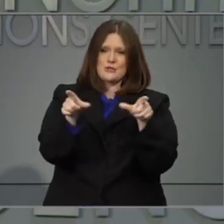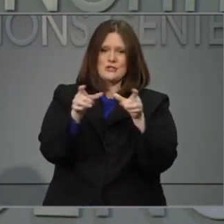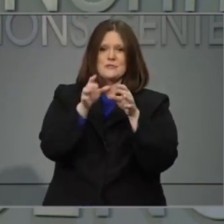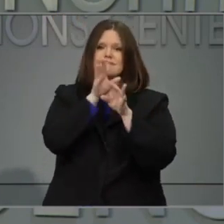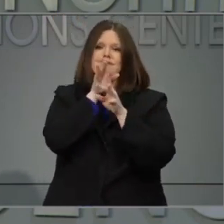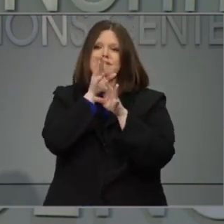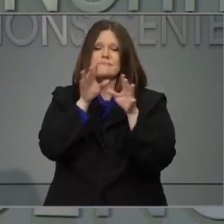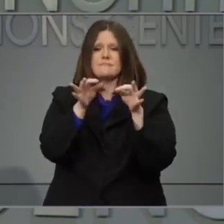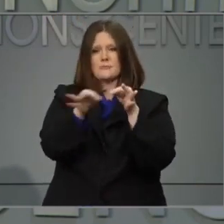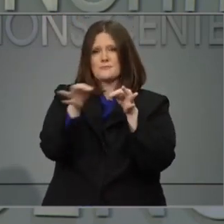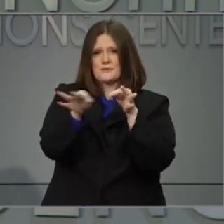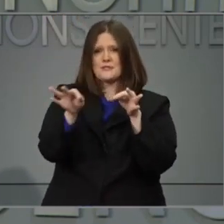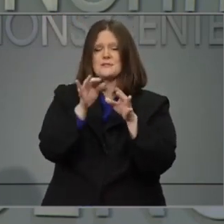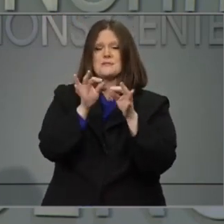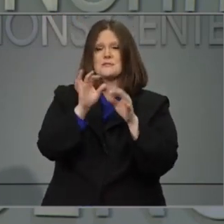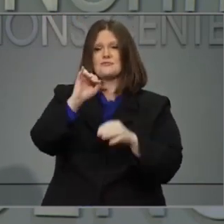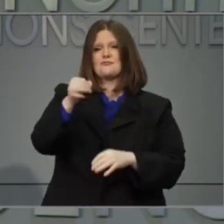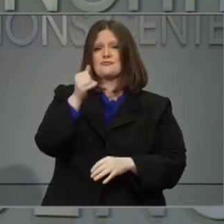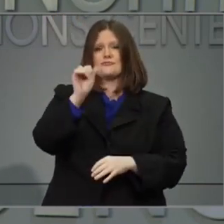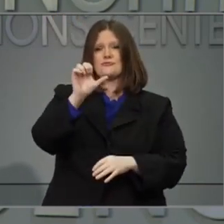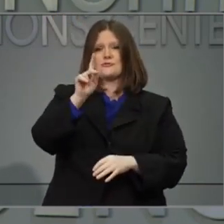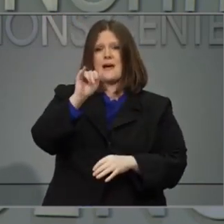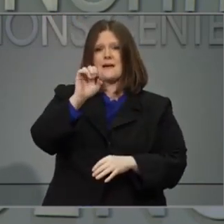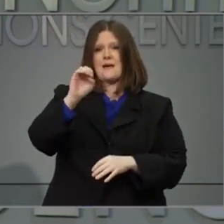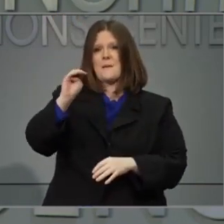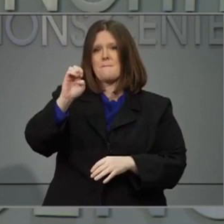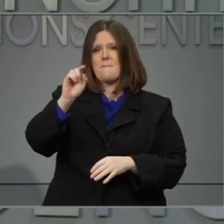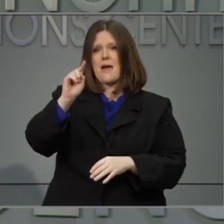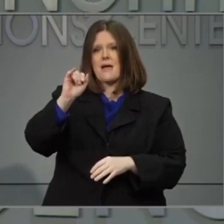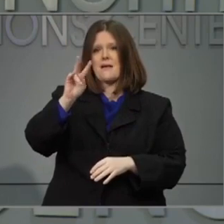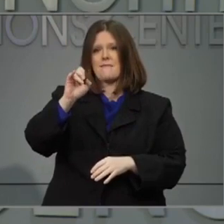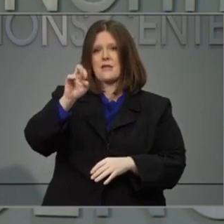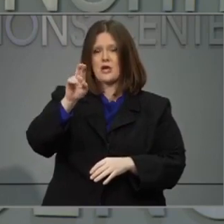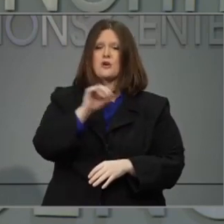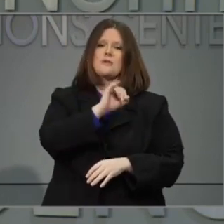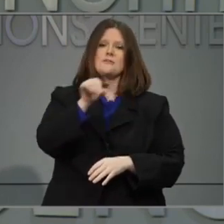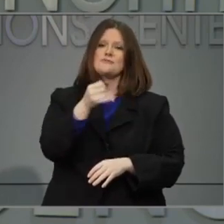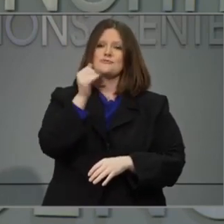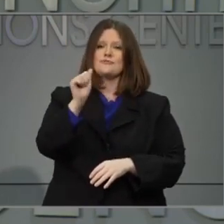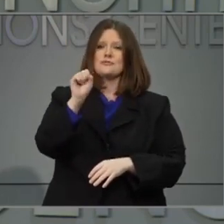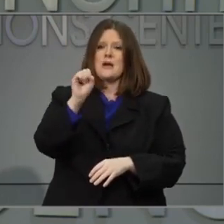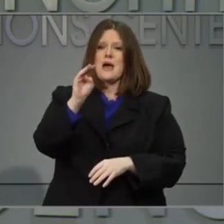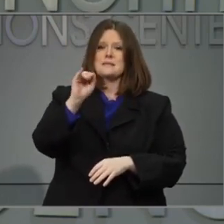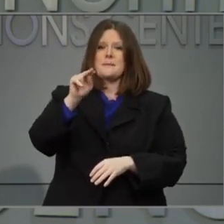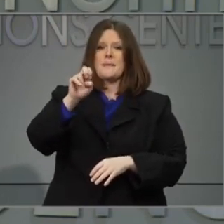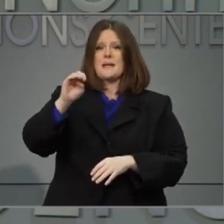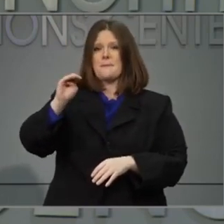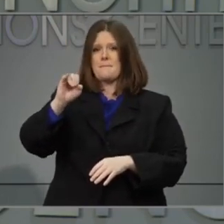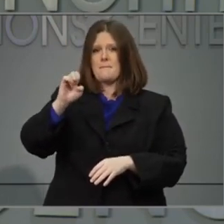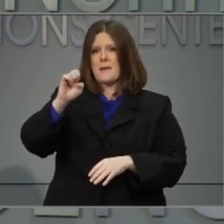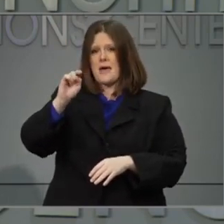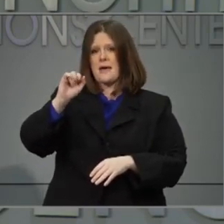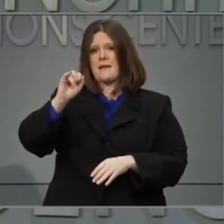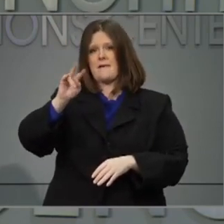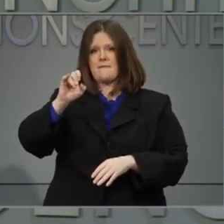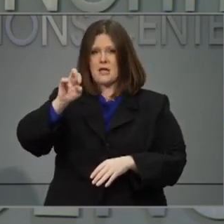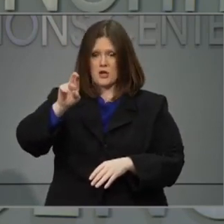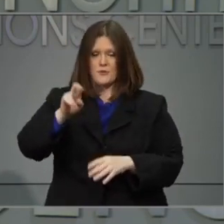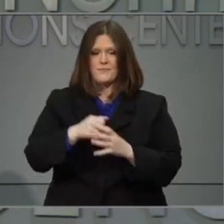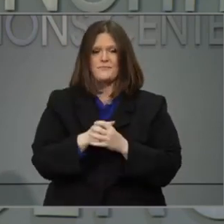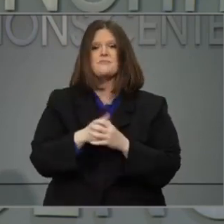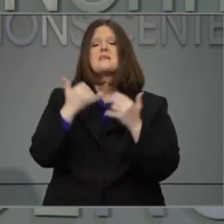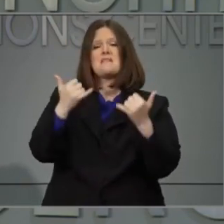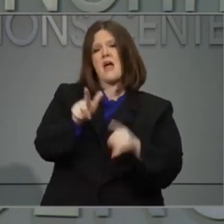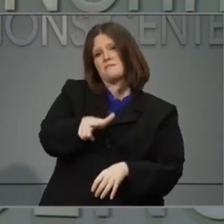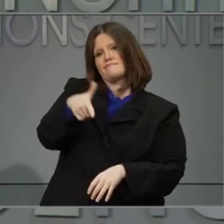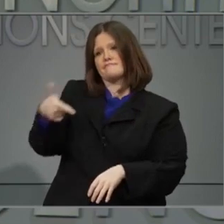is provided by Jackie Medivere and Jasmine Medivere. I'll now turn it over to Dr.